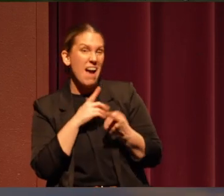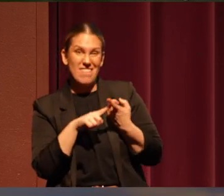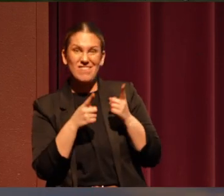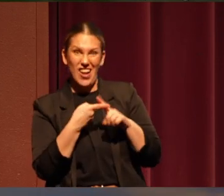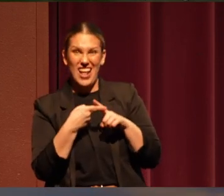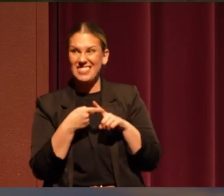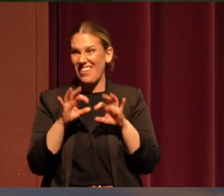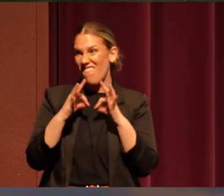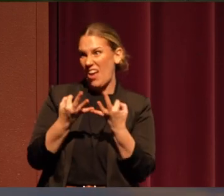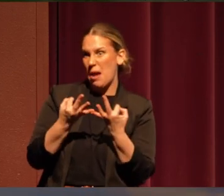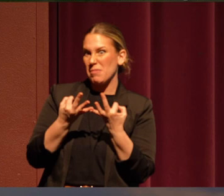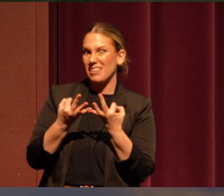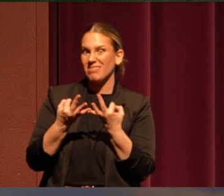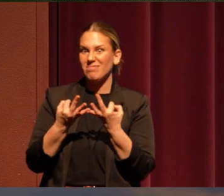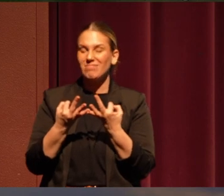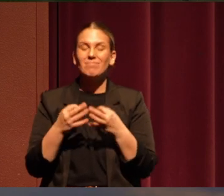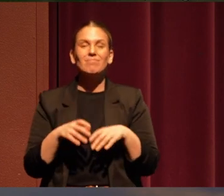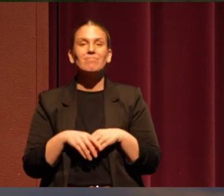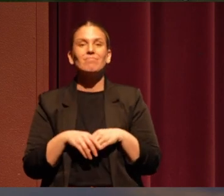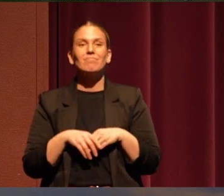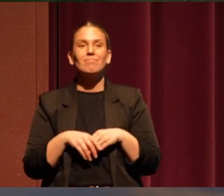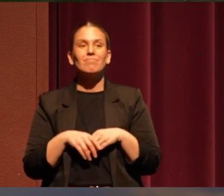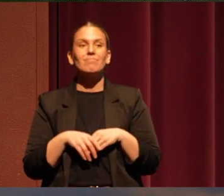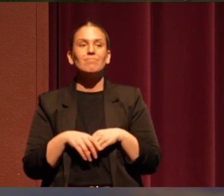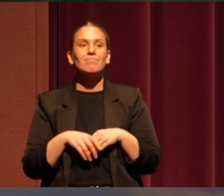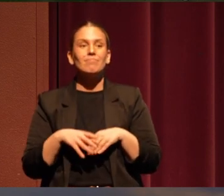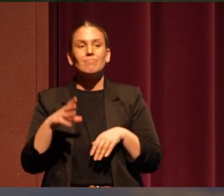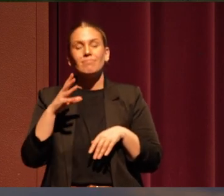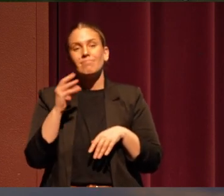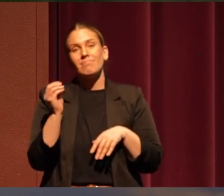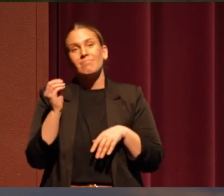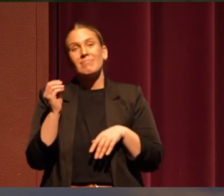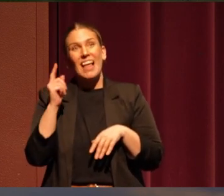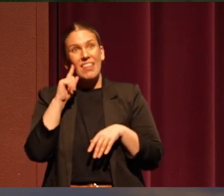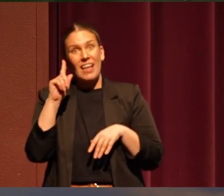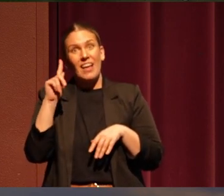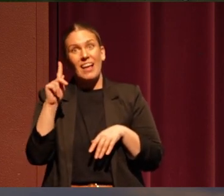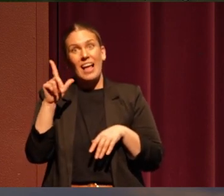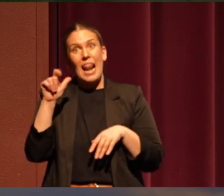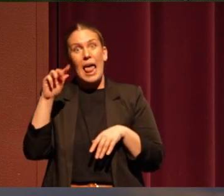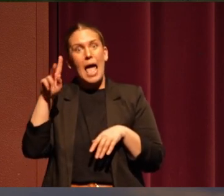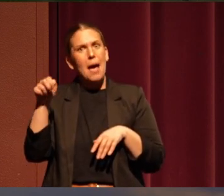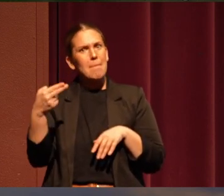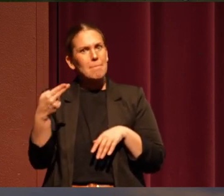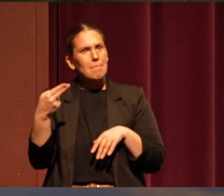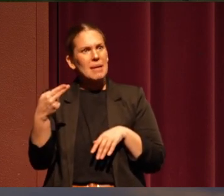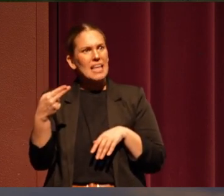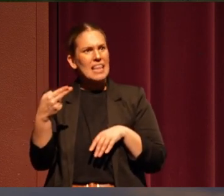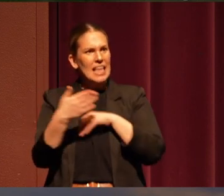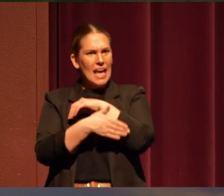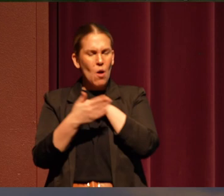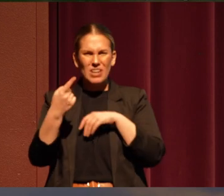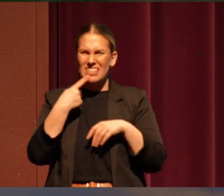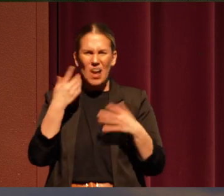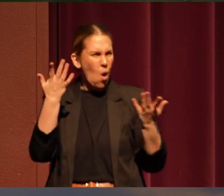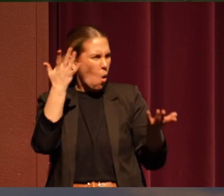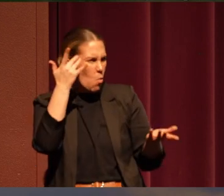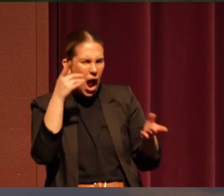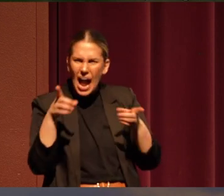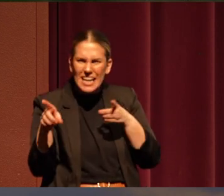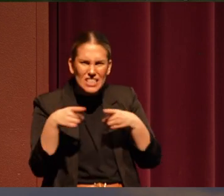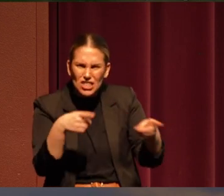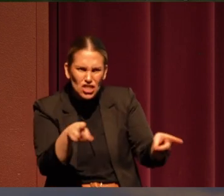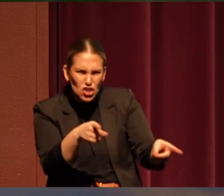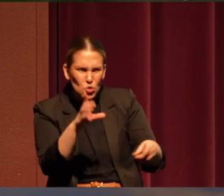was really pushing to send emails. And I think Klamath County is wanting to know, why is Deschutes County so interested